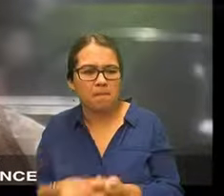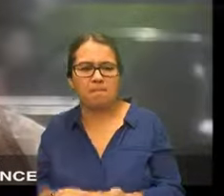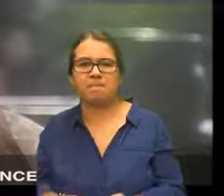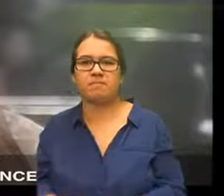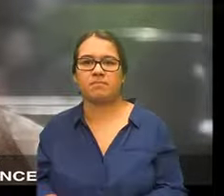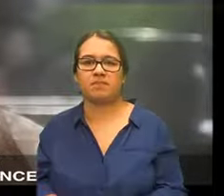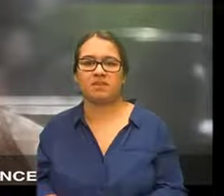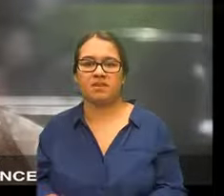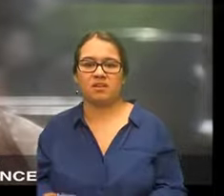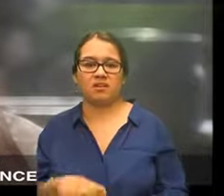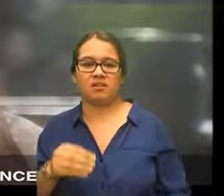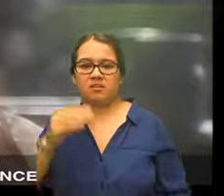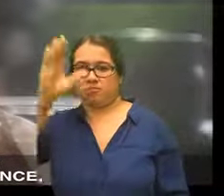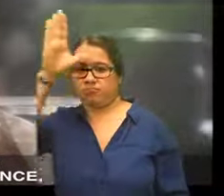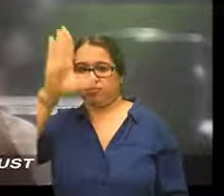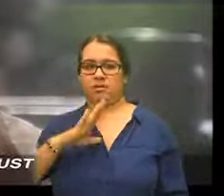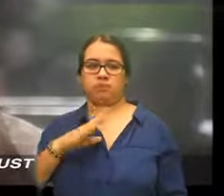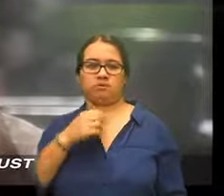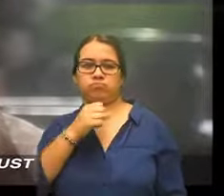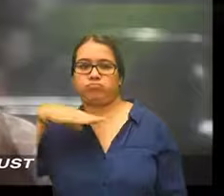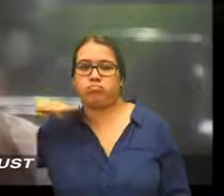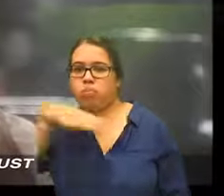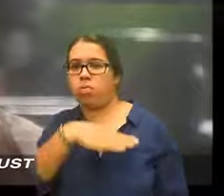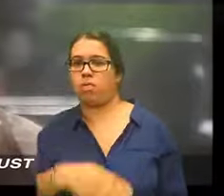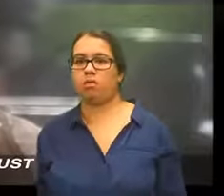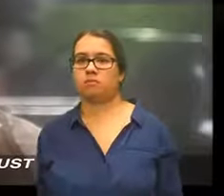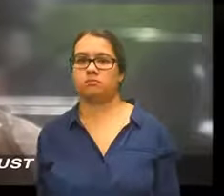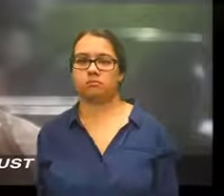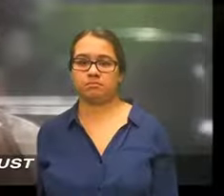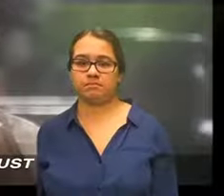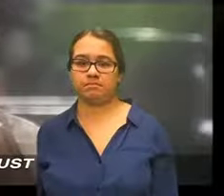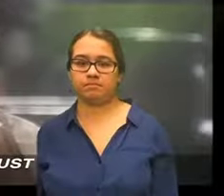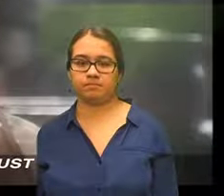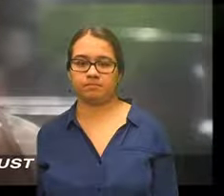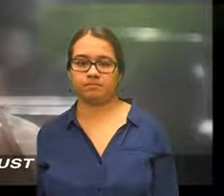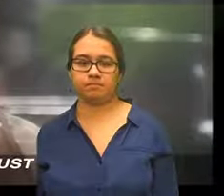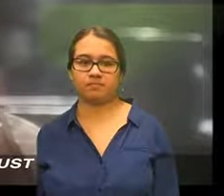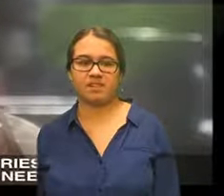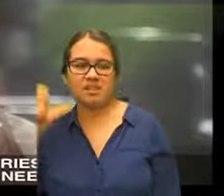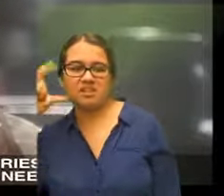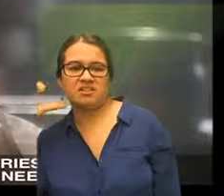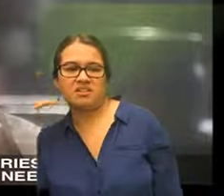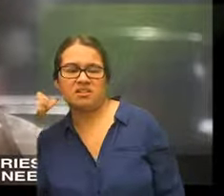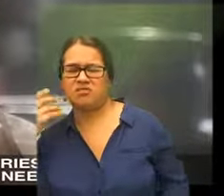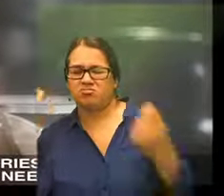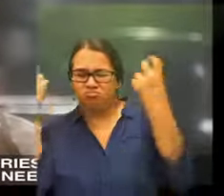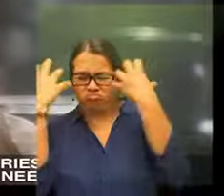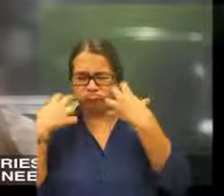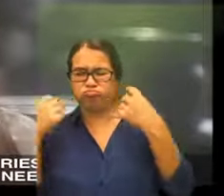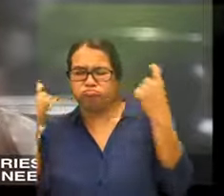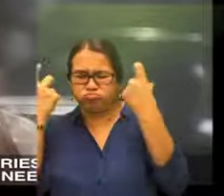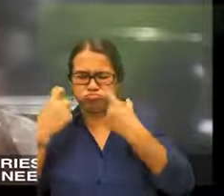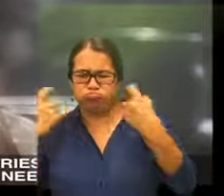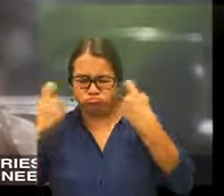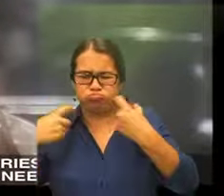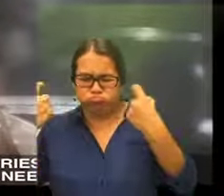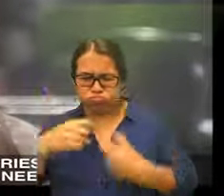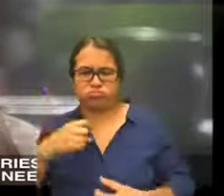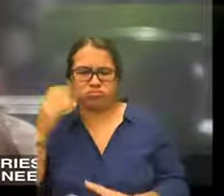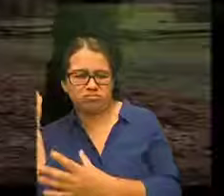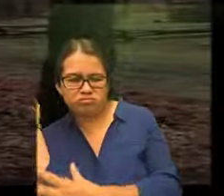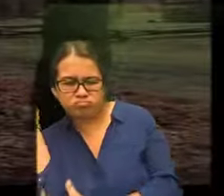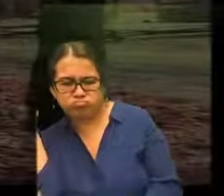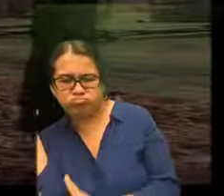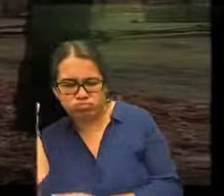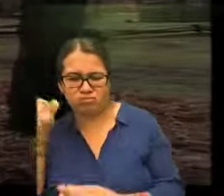whose purses are their conscience who hear their lust for wealth louder than the cries of the poor and the needy